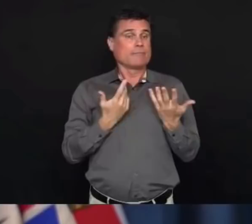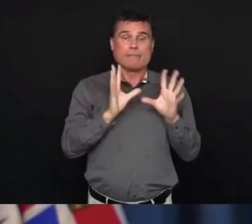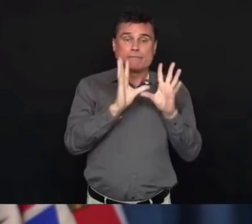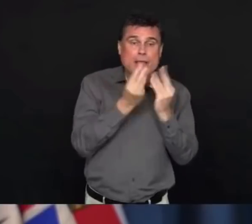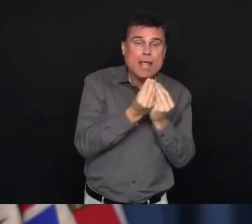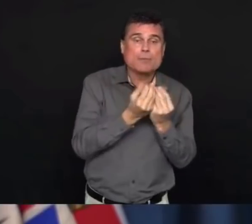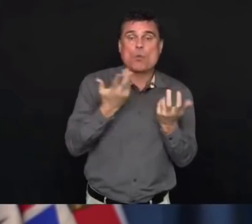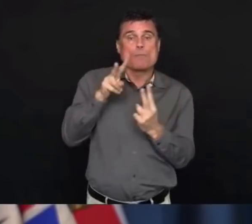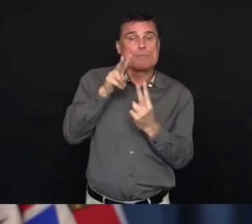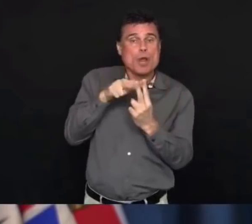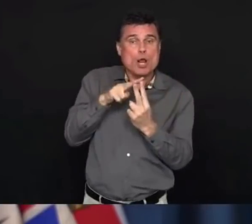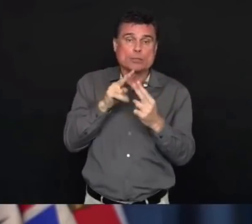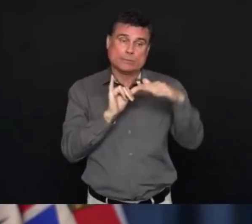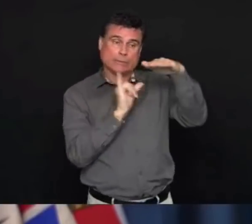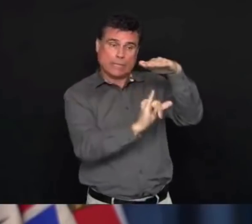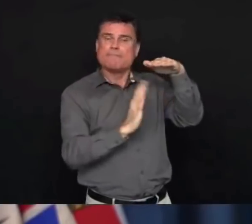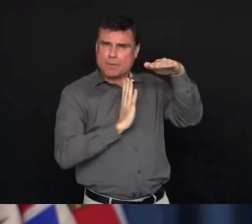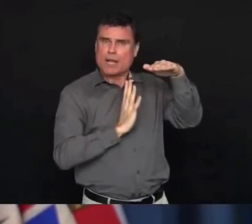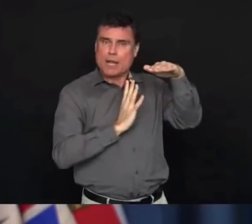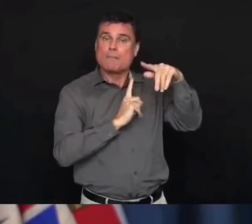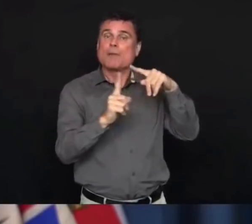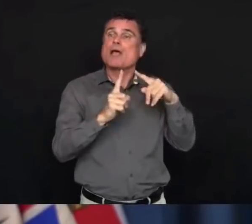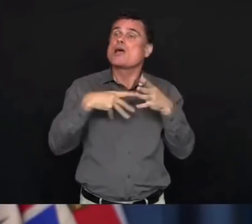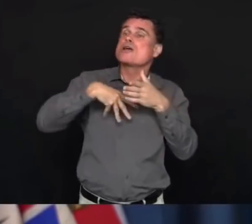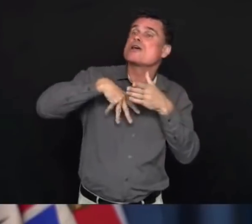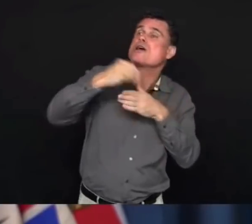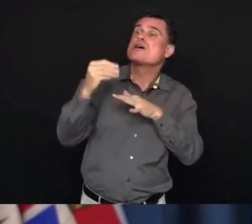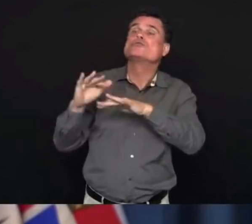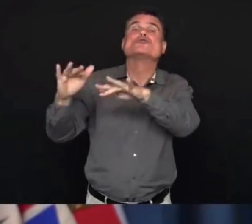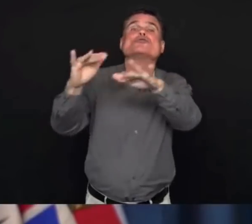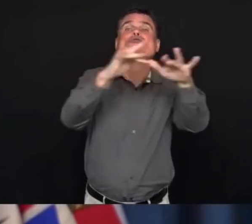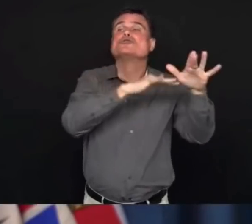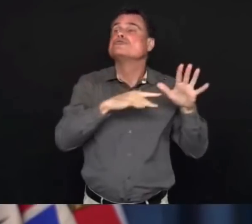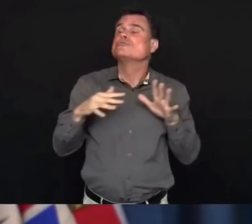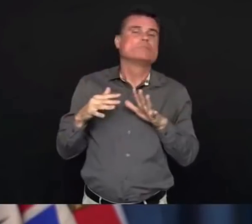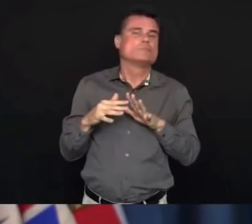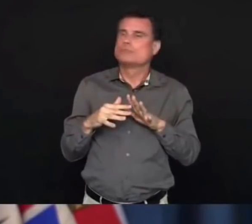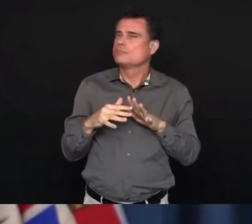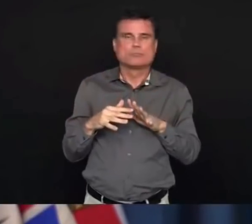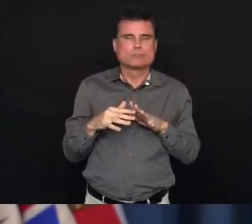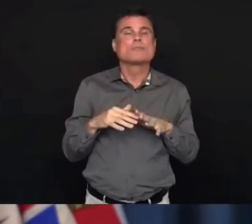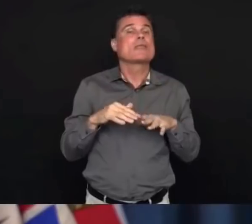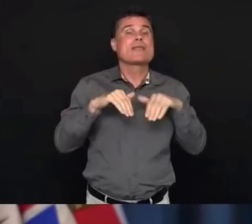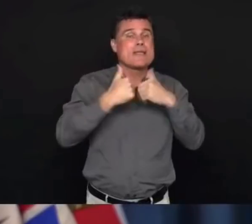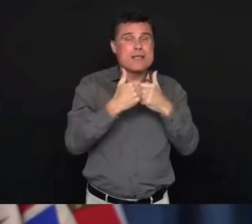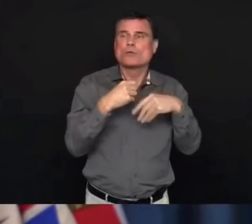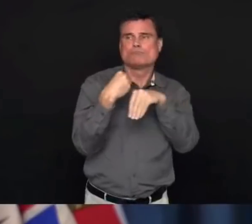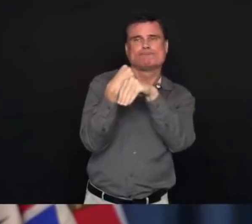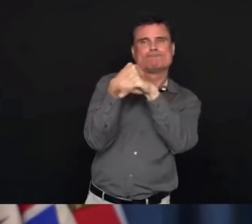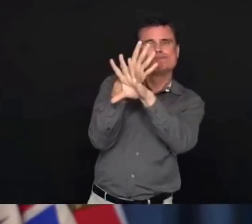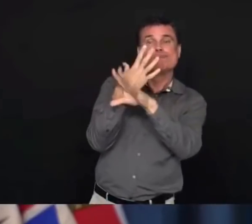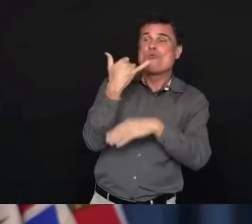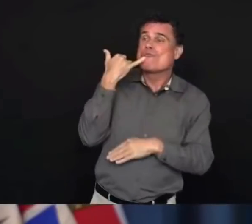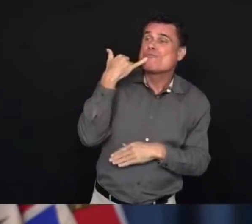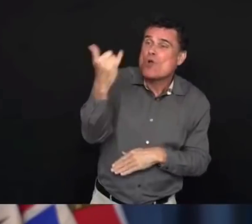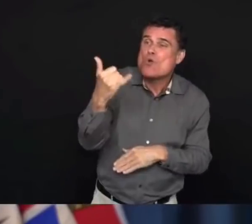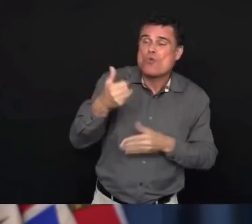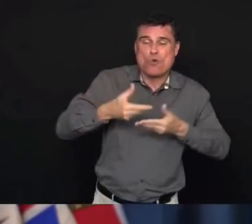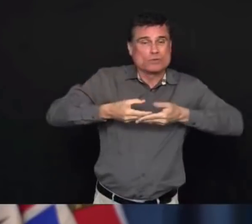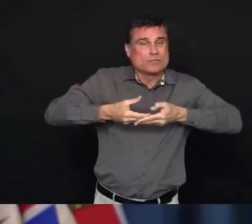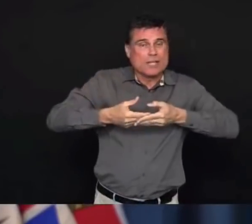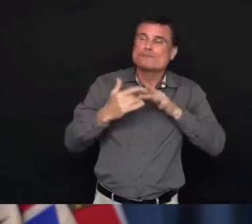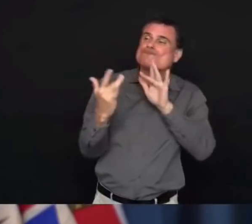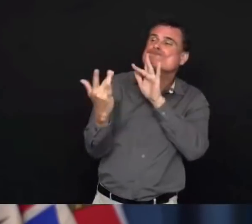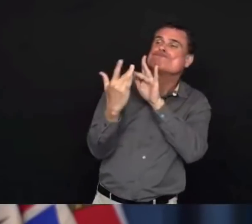It's not the time to go to some of our smaller or more remote communities where the services may not be available to support you or to support the